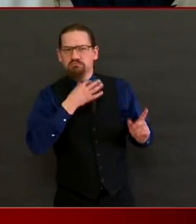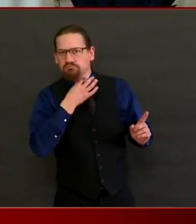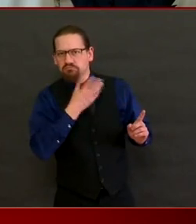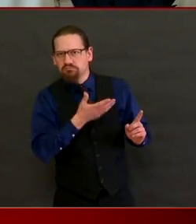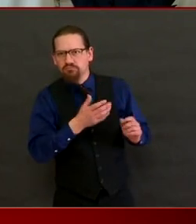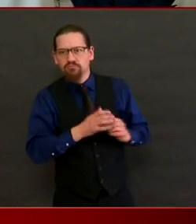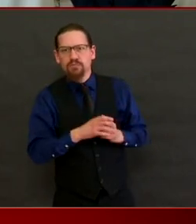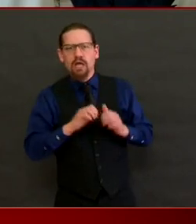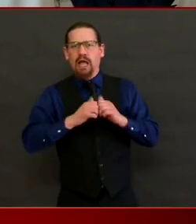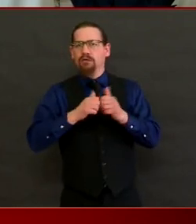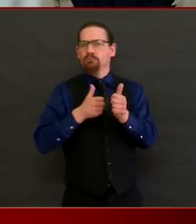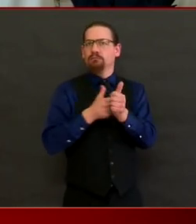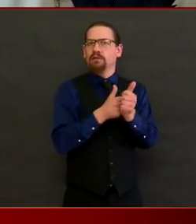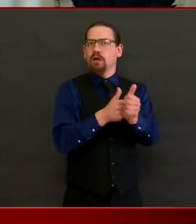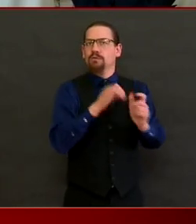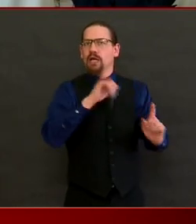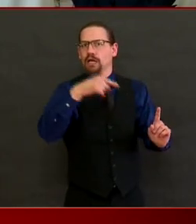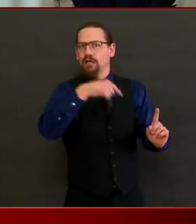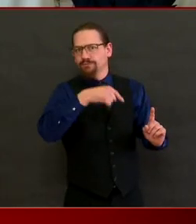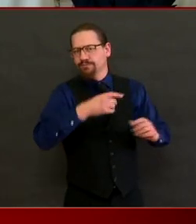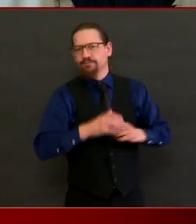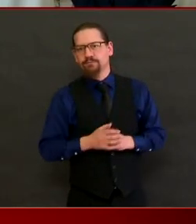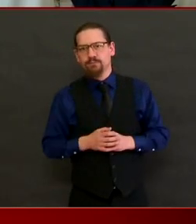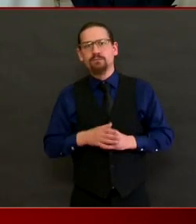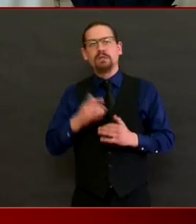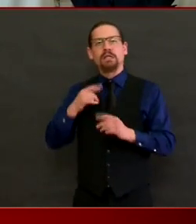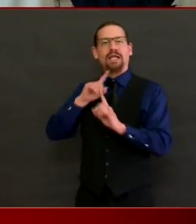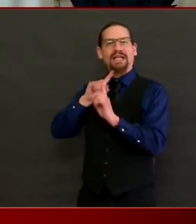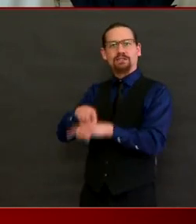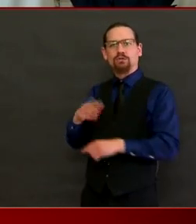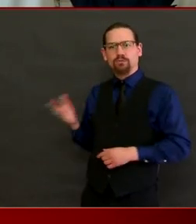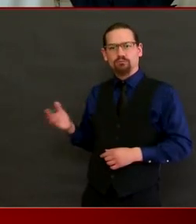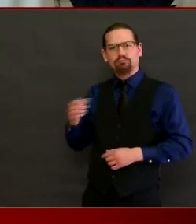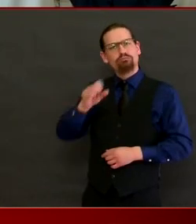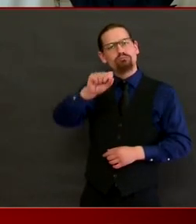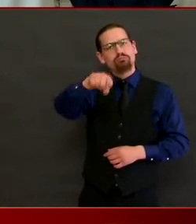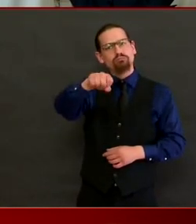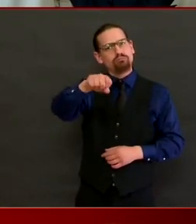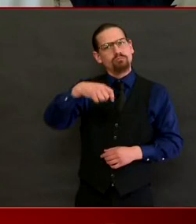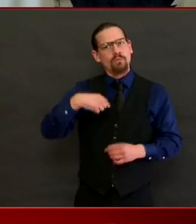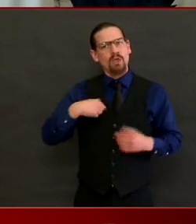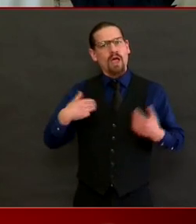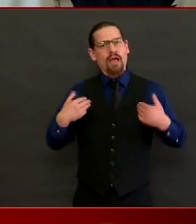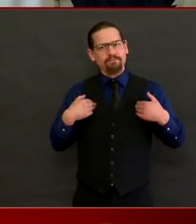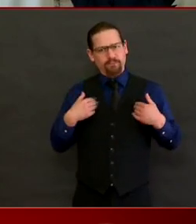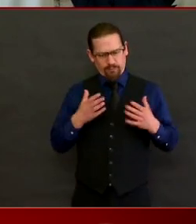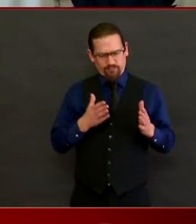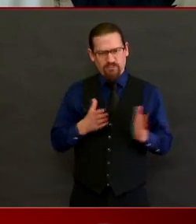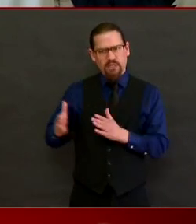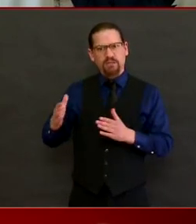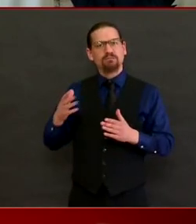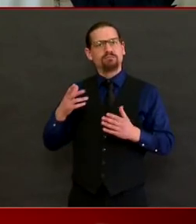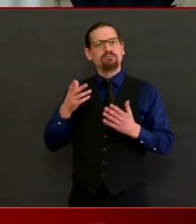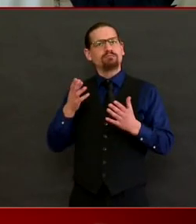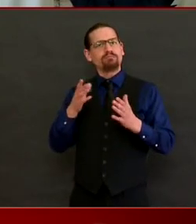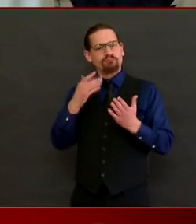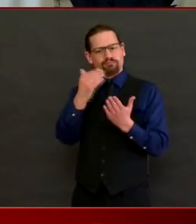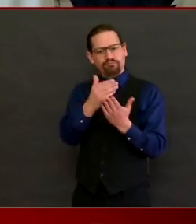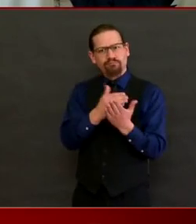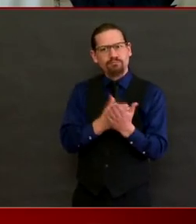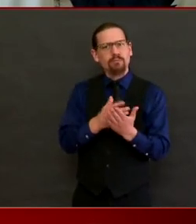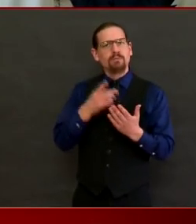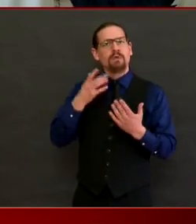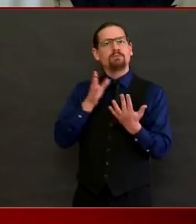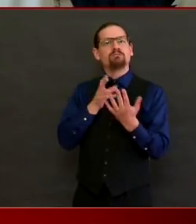Department of Health and those who have jumped in to support who do a very thorough case investigation process.